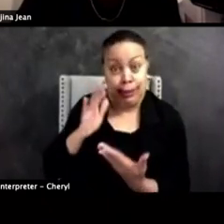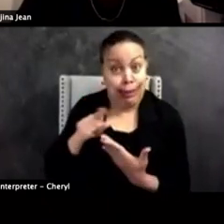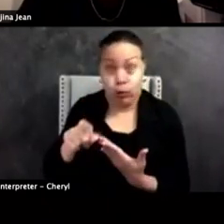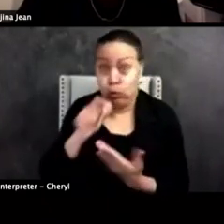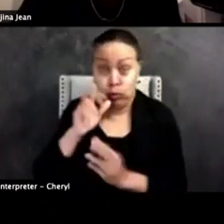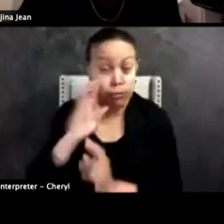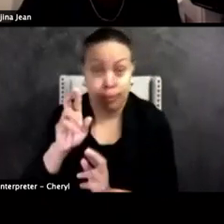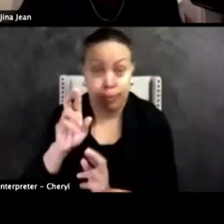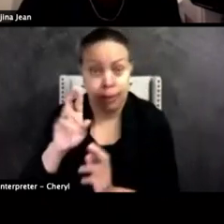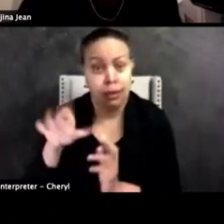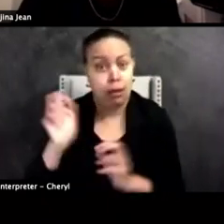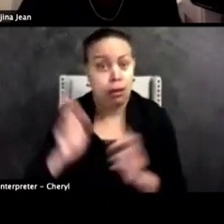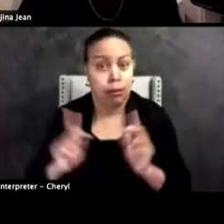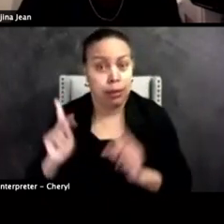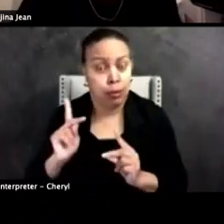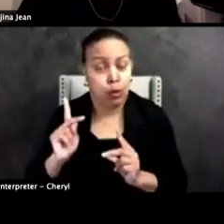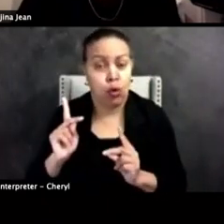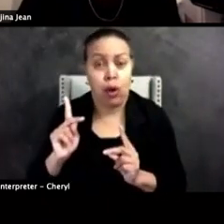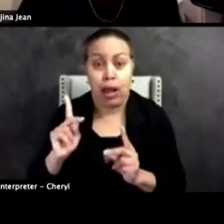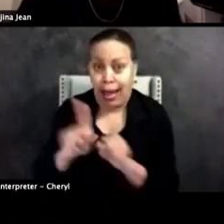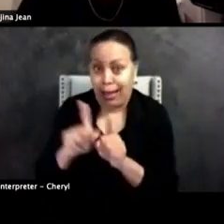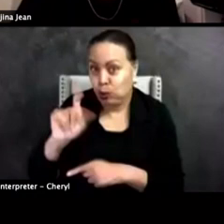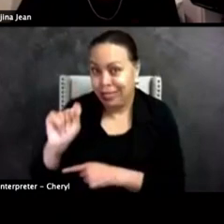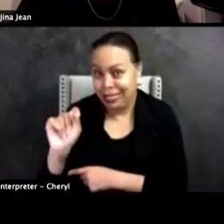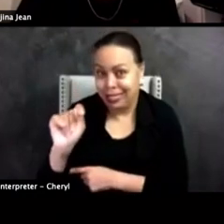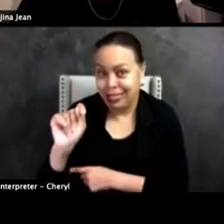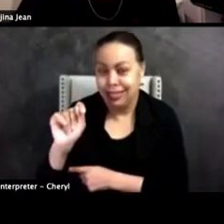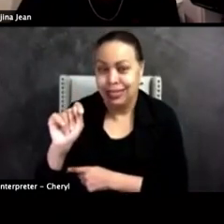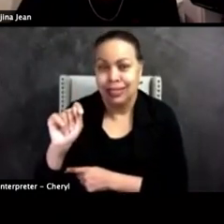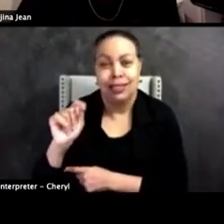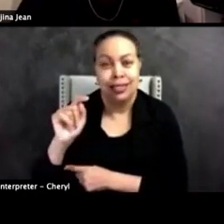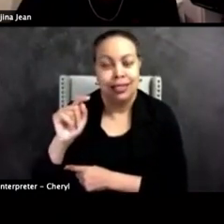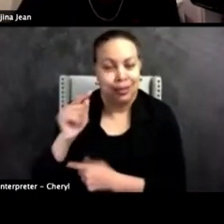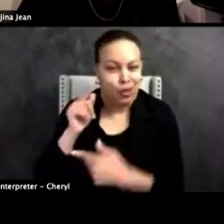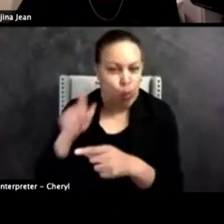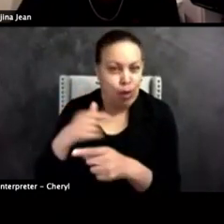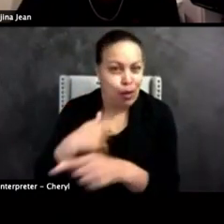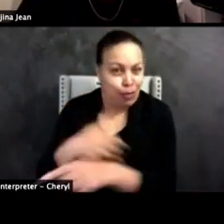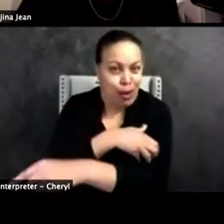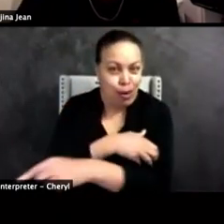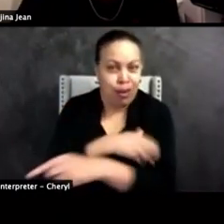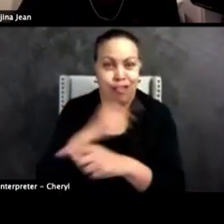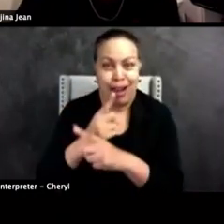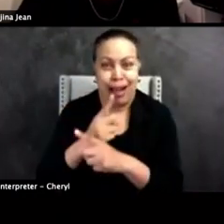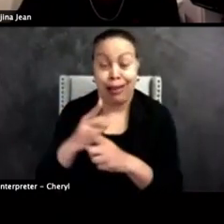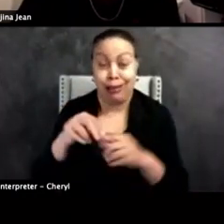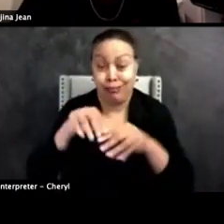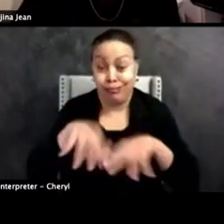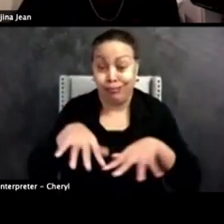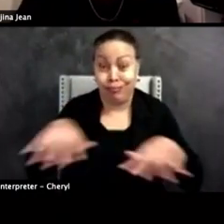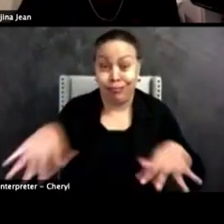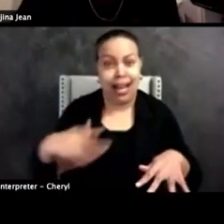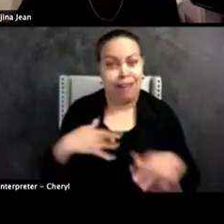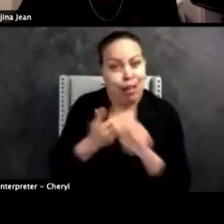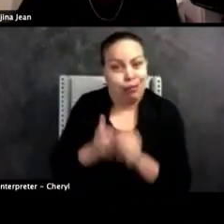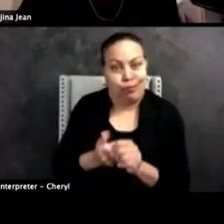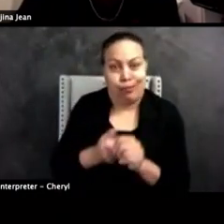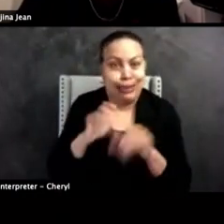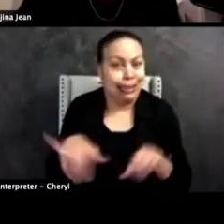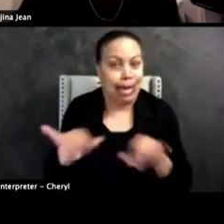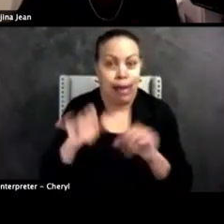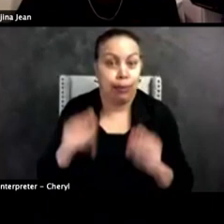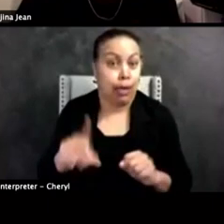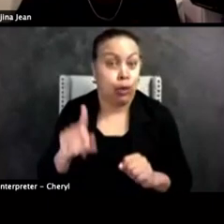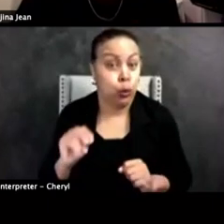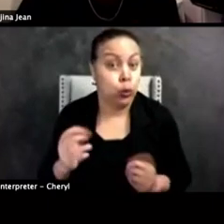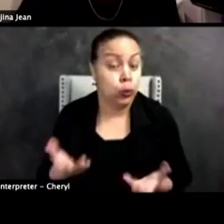other people as a Lieutenant, having that power, right? So now they think that they can do it the same way. They can do the same exact